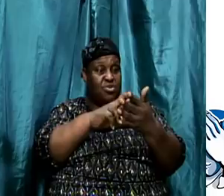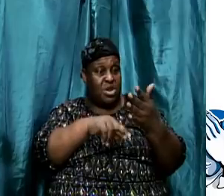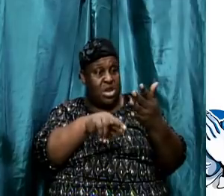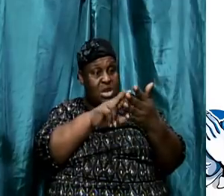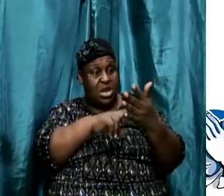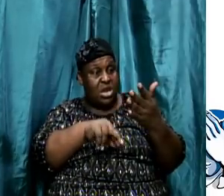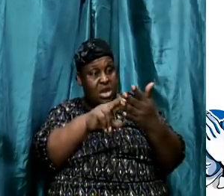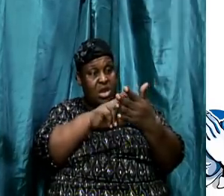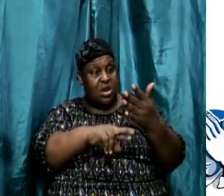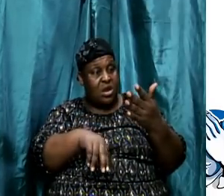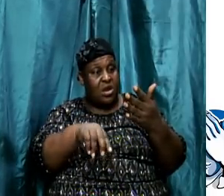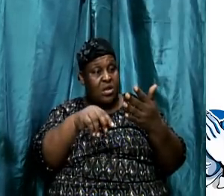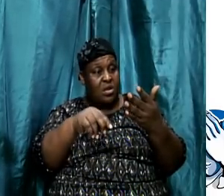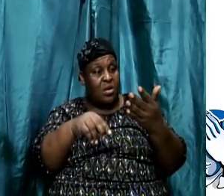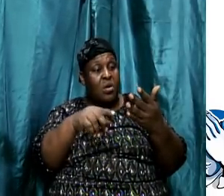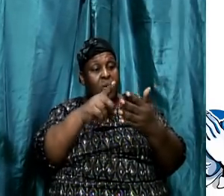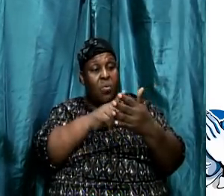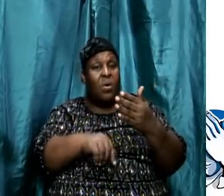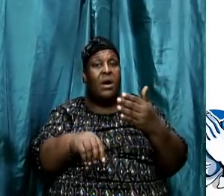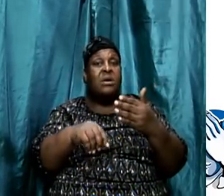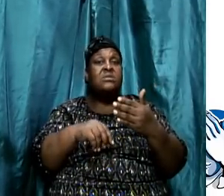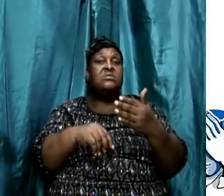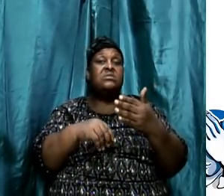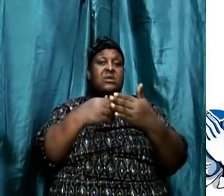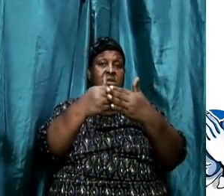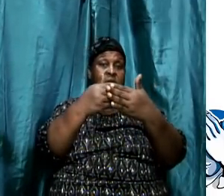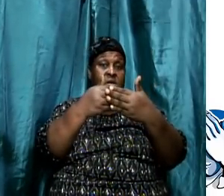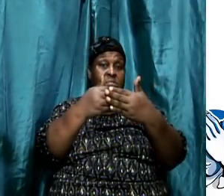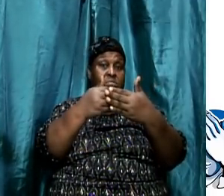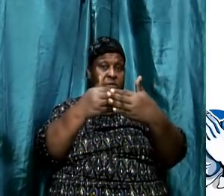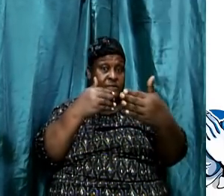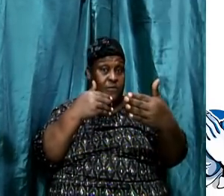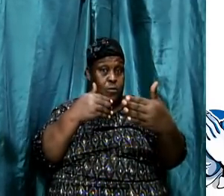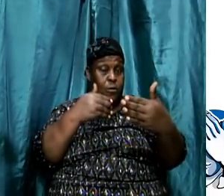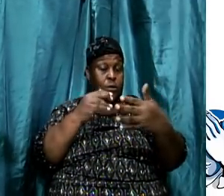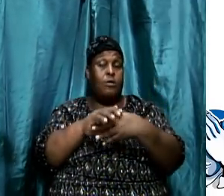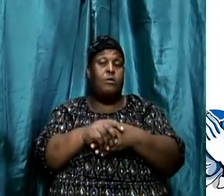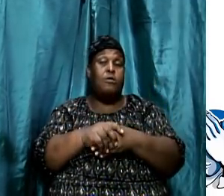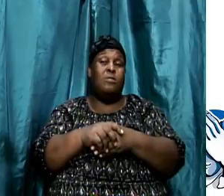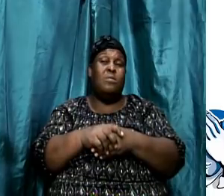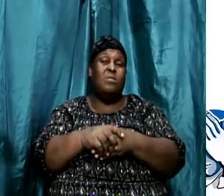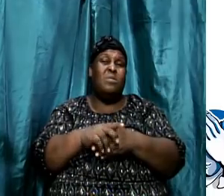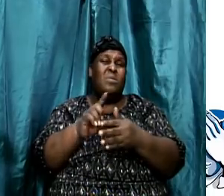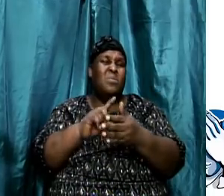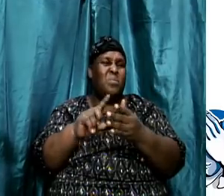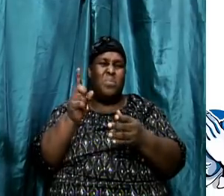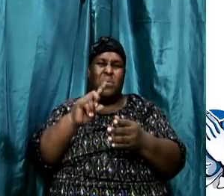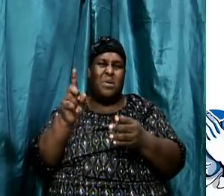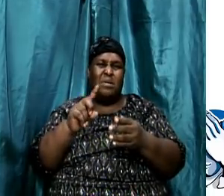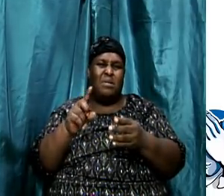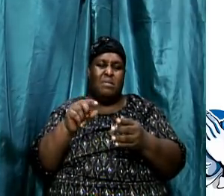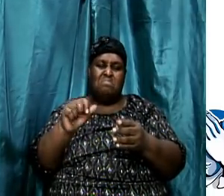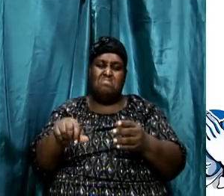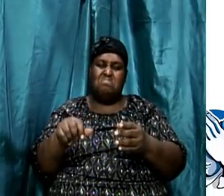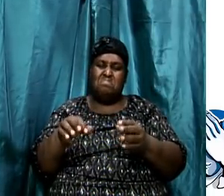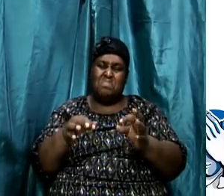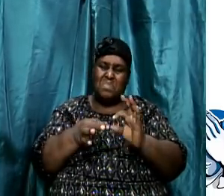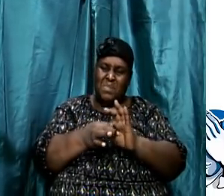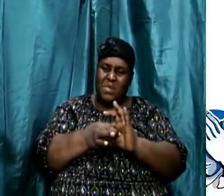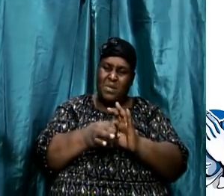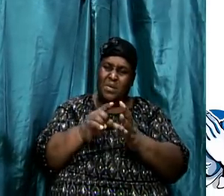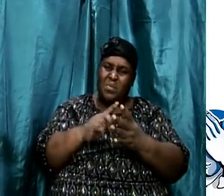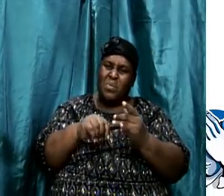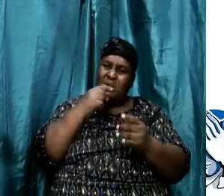it. And read what is said after it. Verses after it to see what exactly where does this fit? What was being